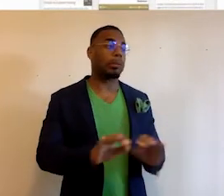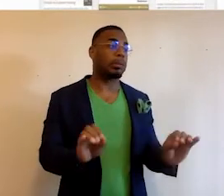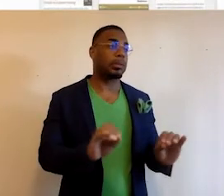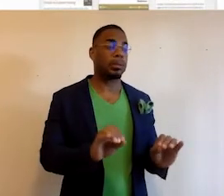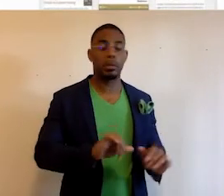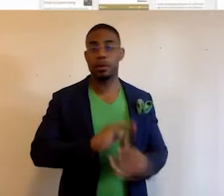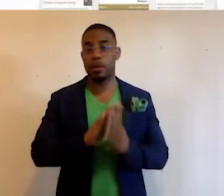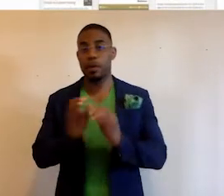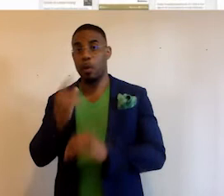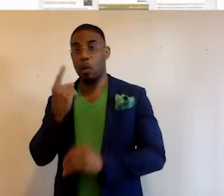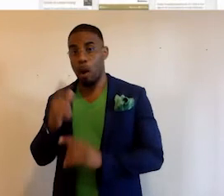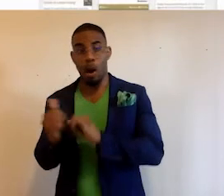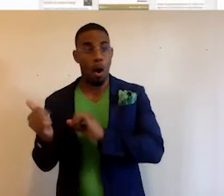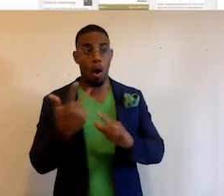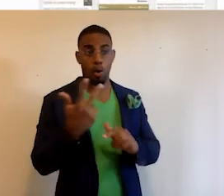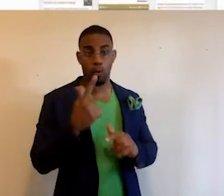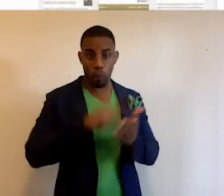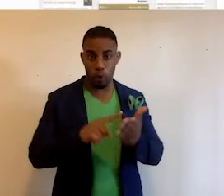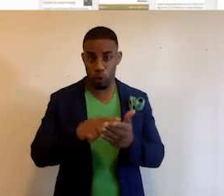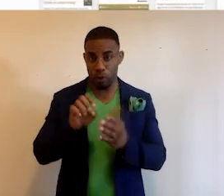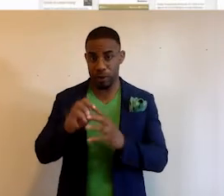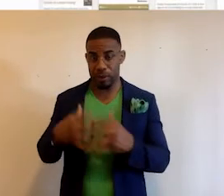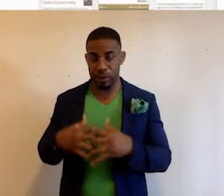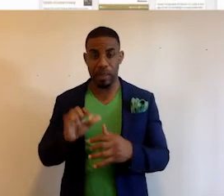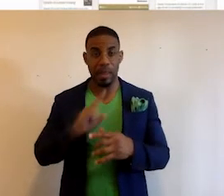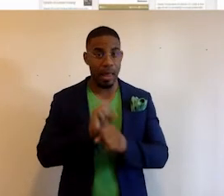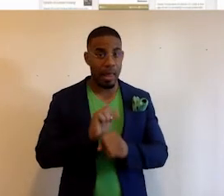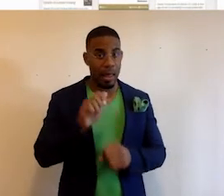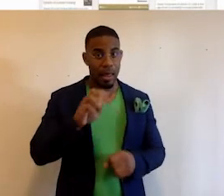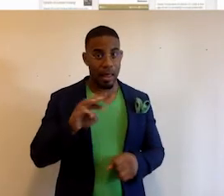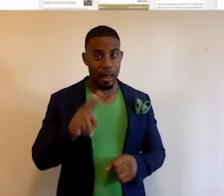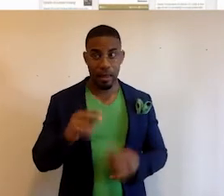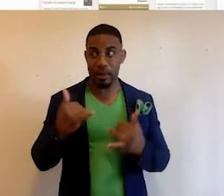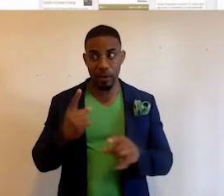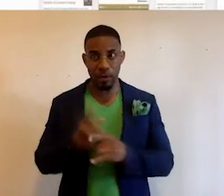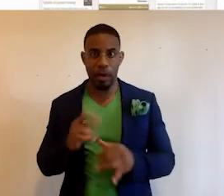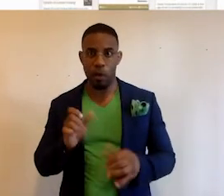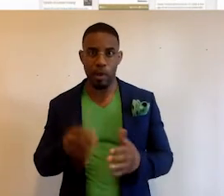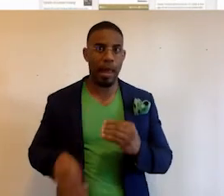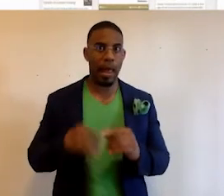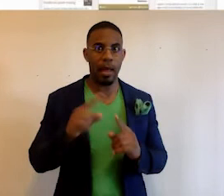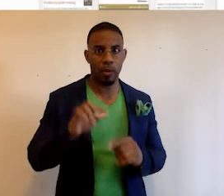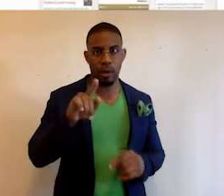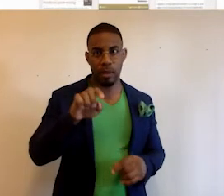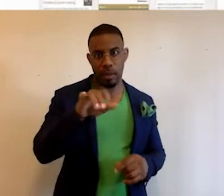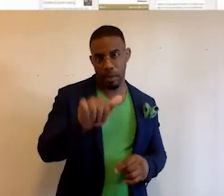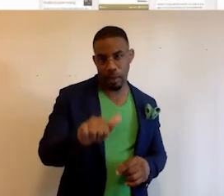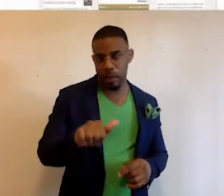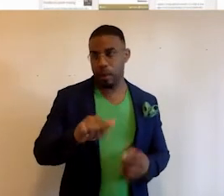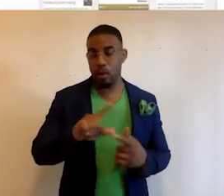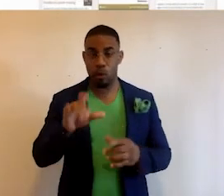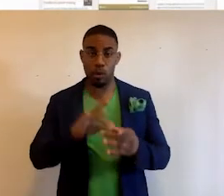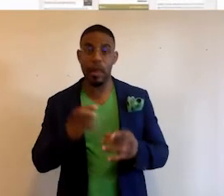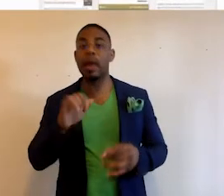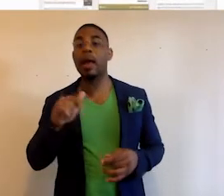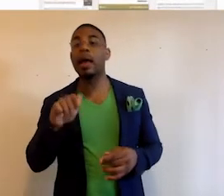to becoming number one on all three search engines. There's actually an Amazon skill right now that you can add to Alexa that when you